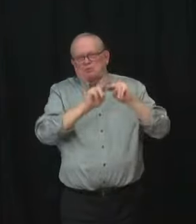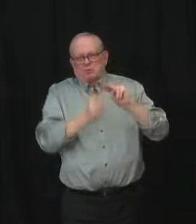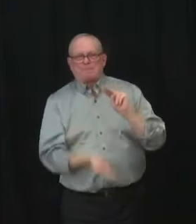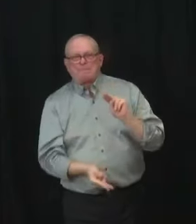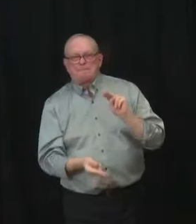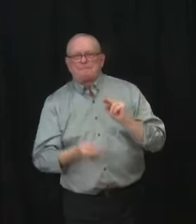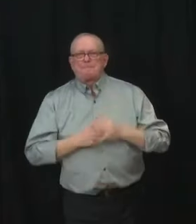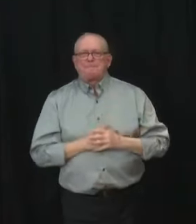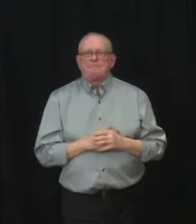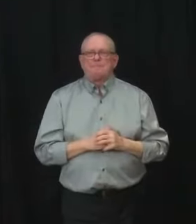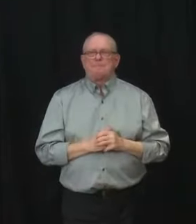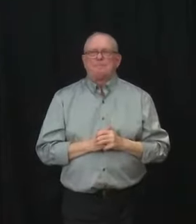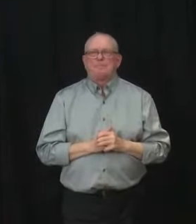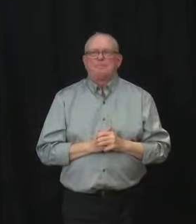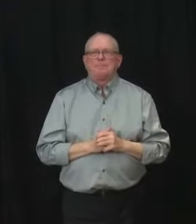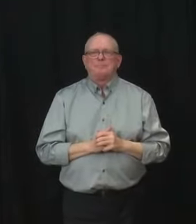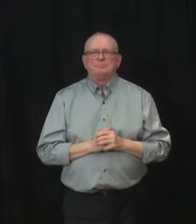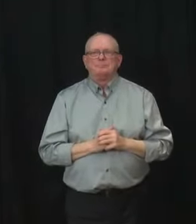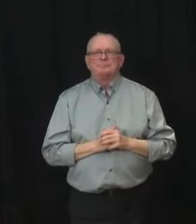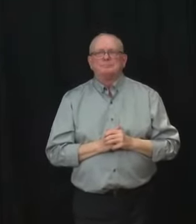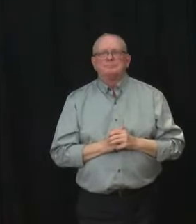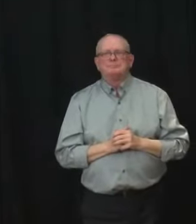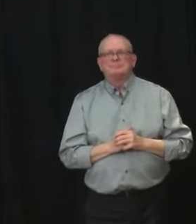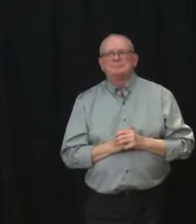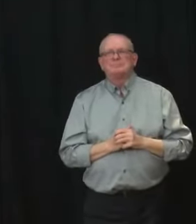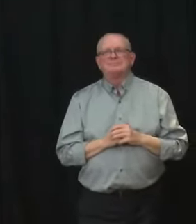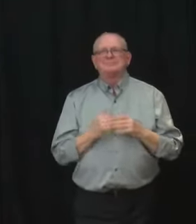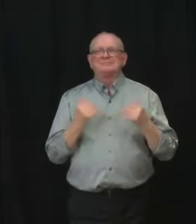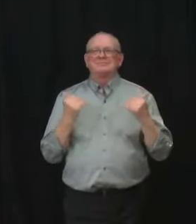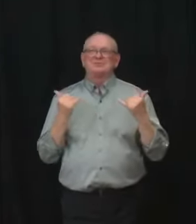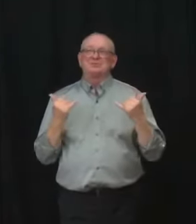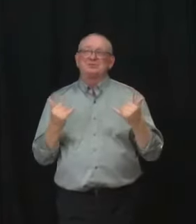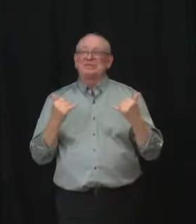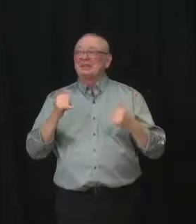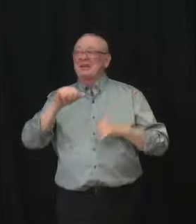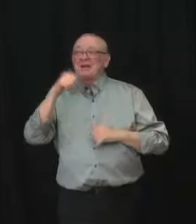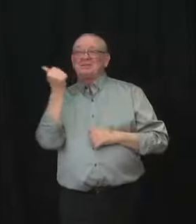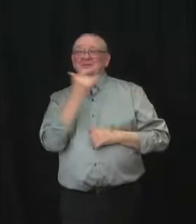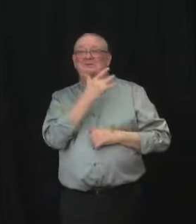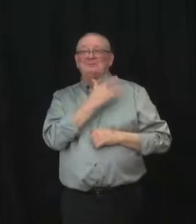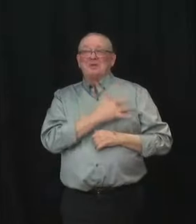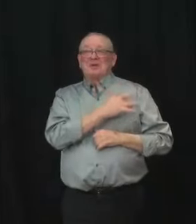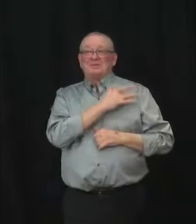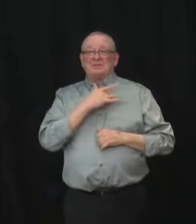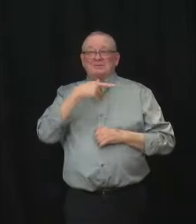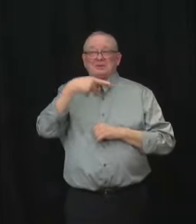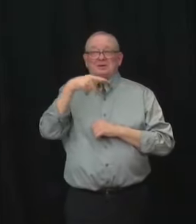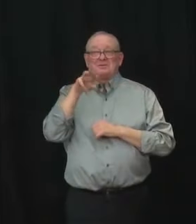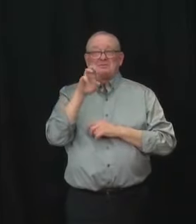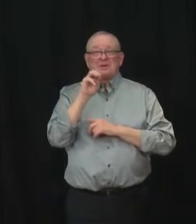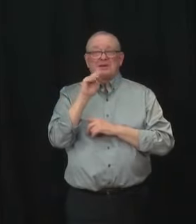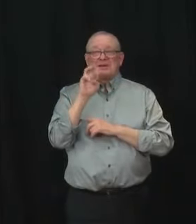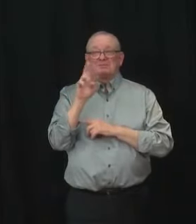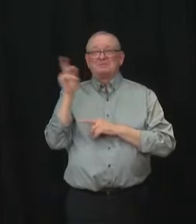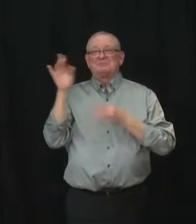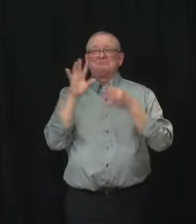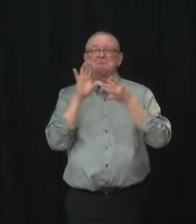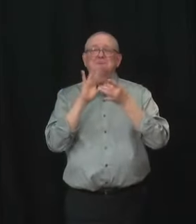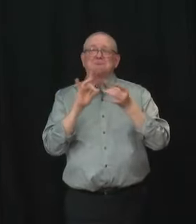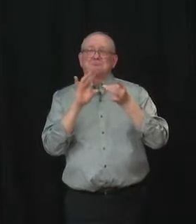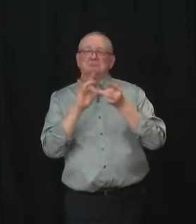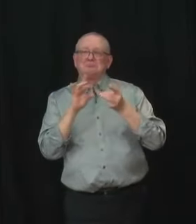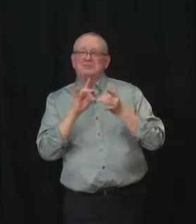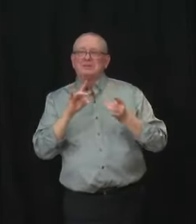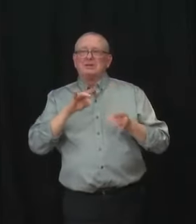today, Premier Legault said about his province that a lot of people in his province are fed up. They're fed up with the restrictions.